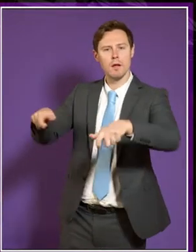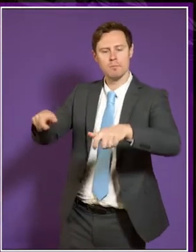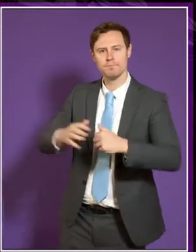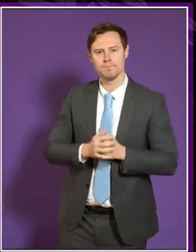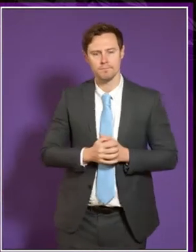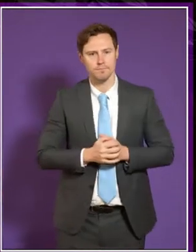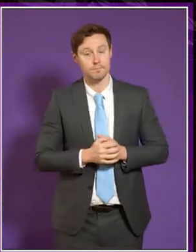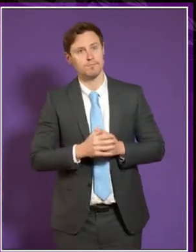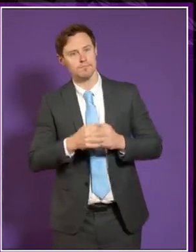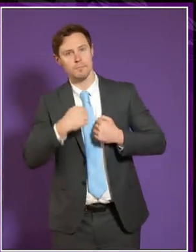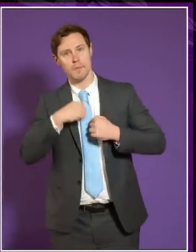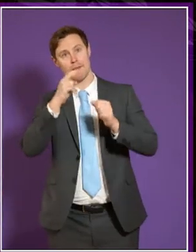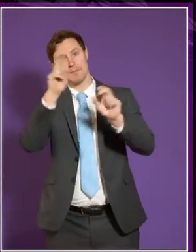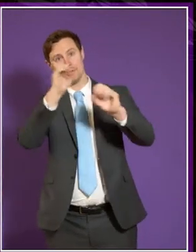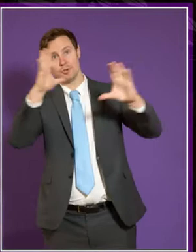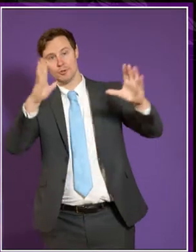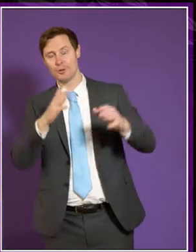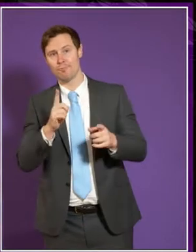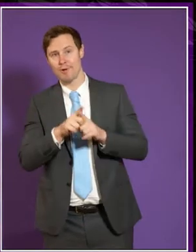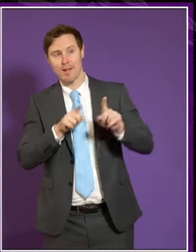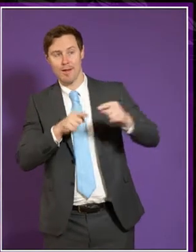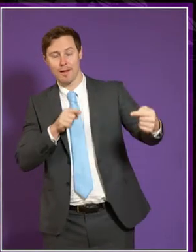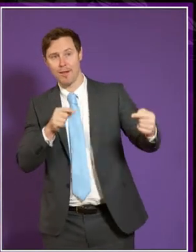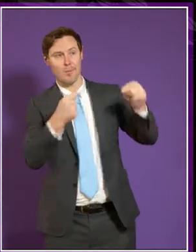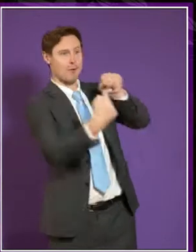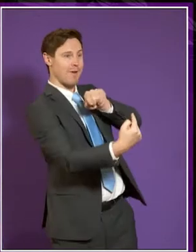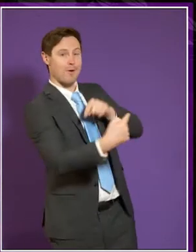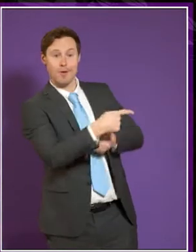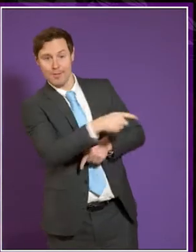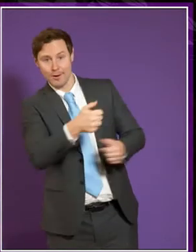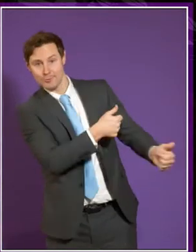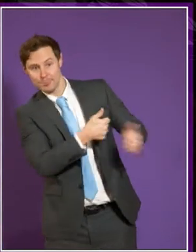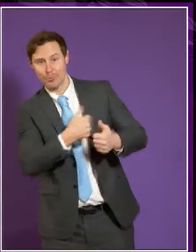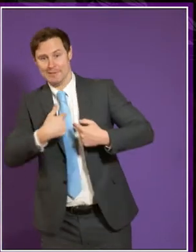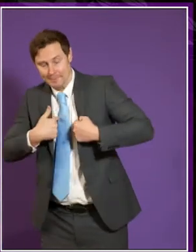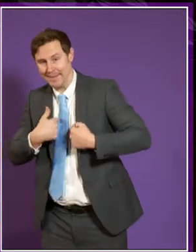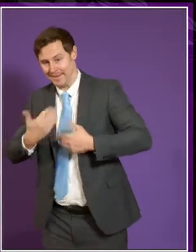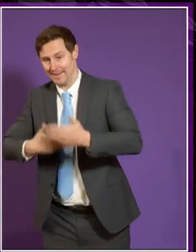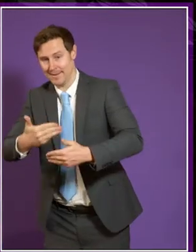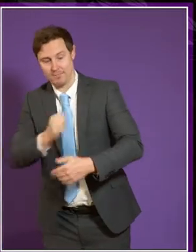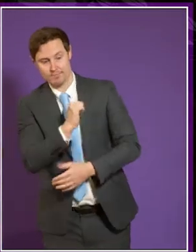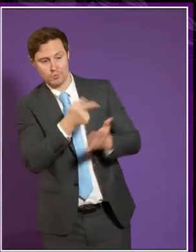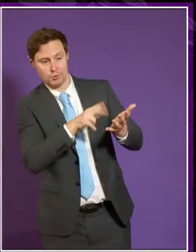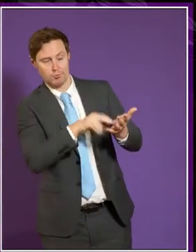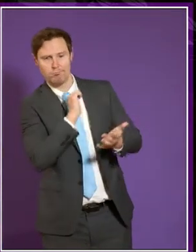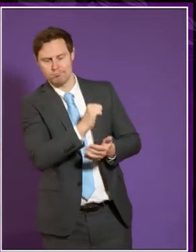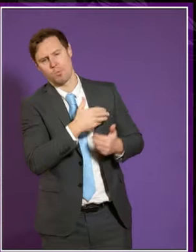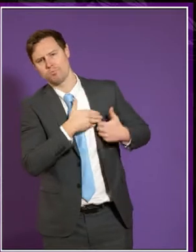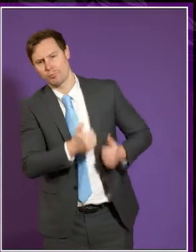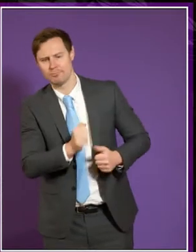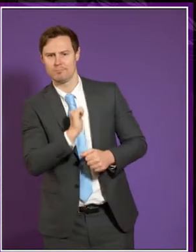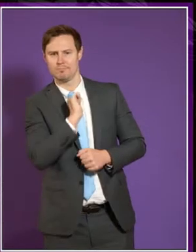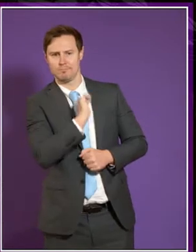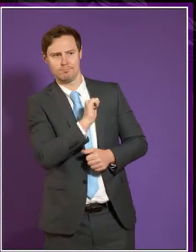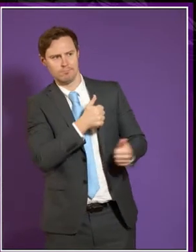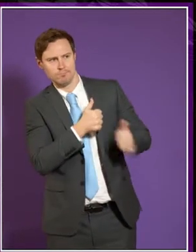them supporting me, just the other way around probably. And John and his colleagues have been very generous in their offers, so that if